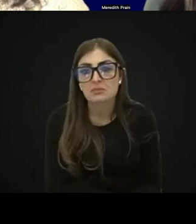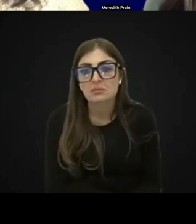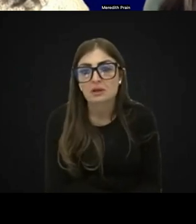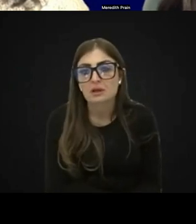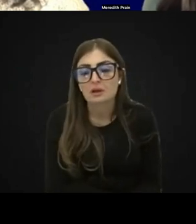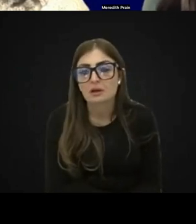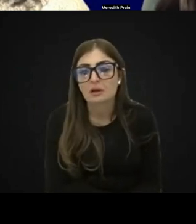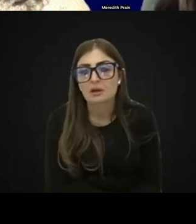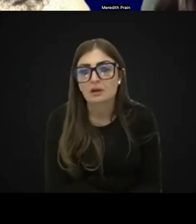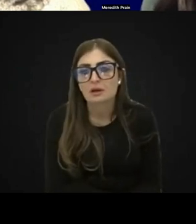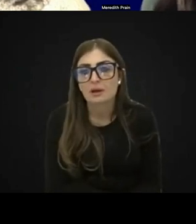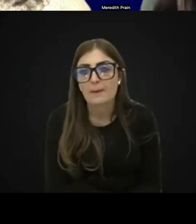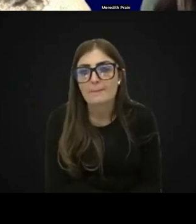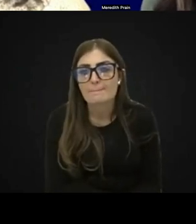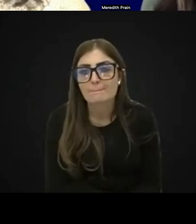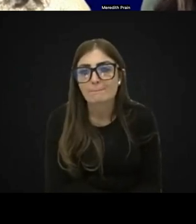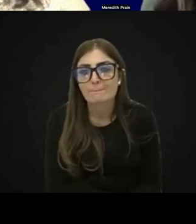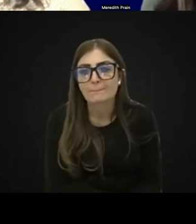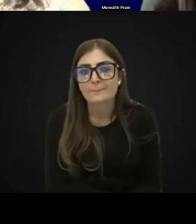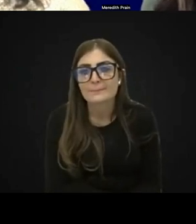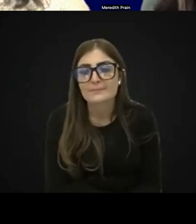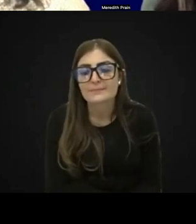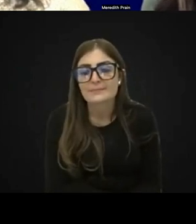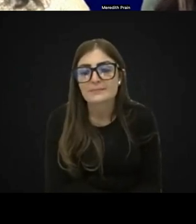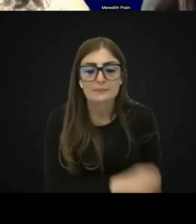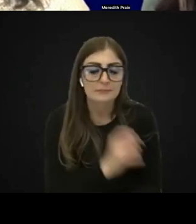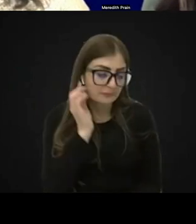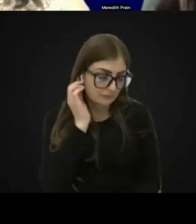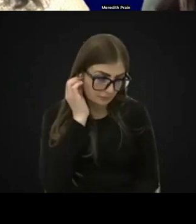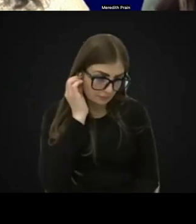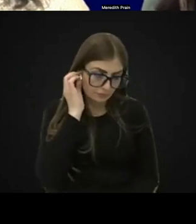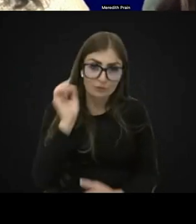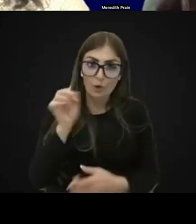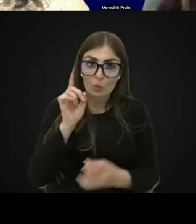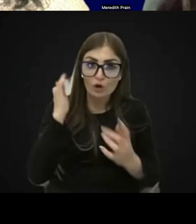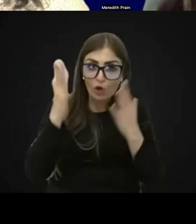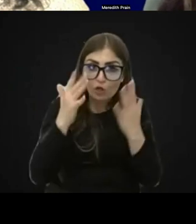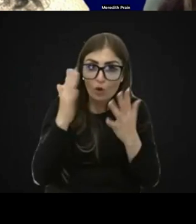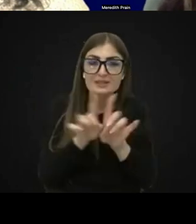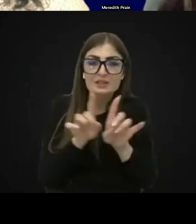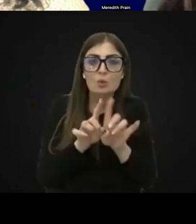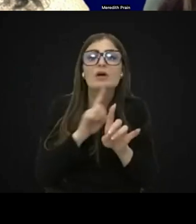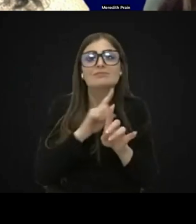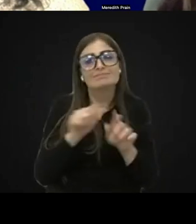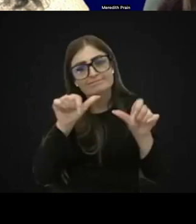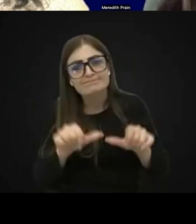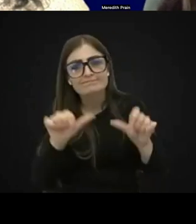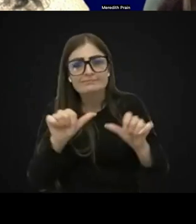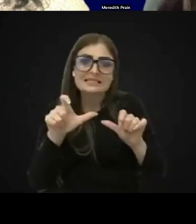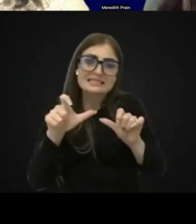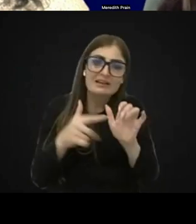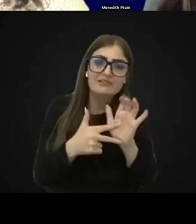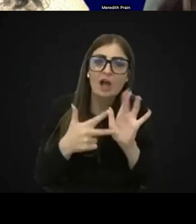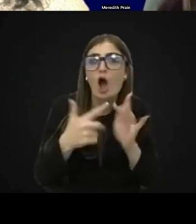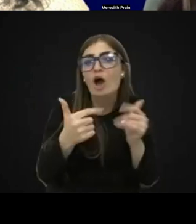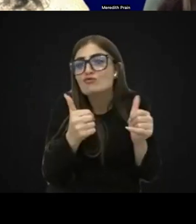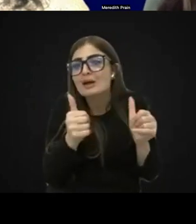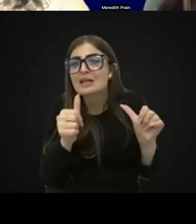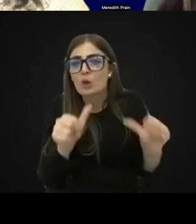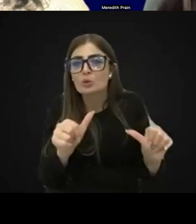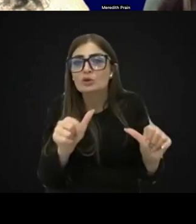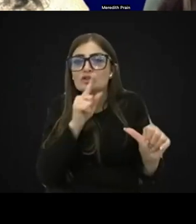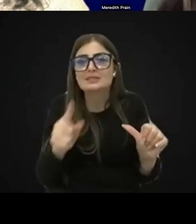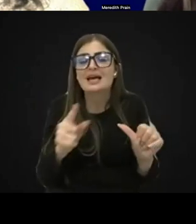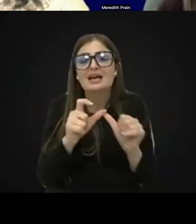Next one. What are your thoughts about determining the CVI resolutions and